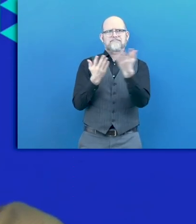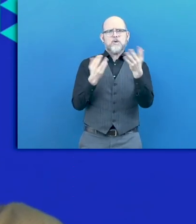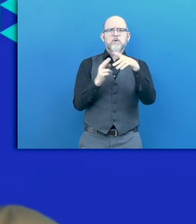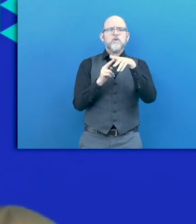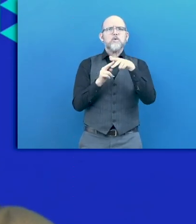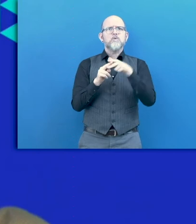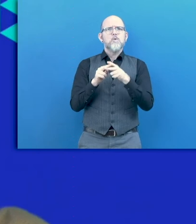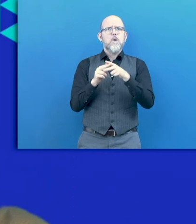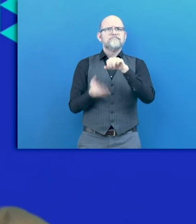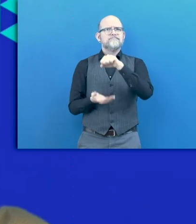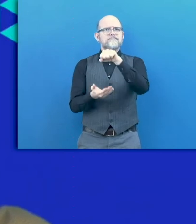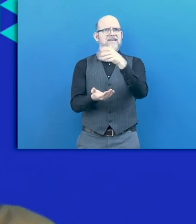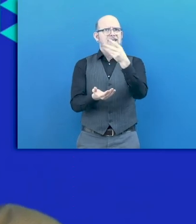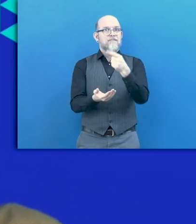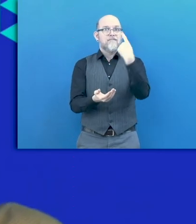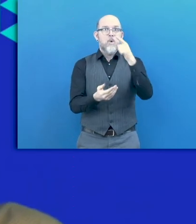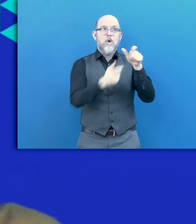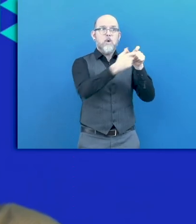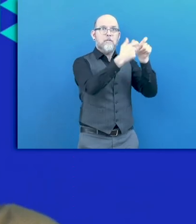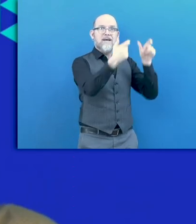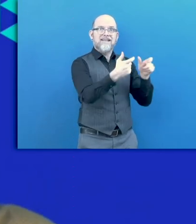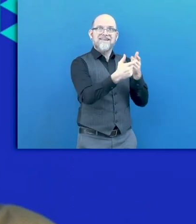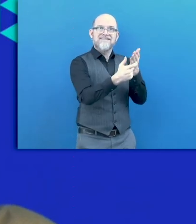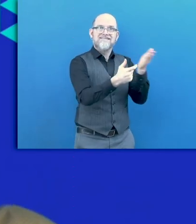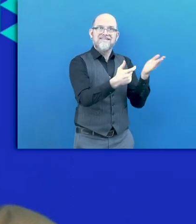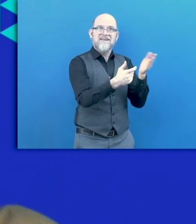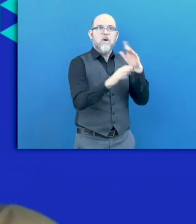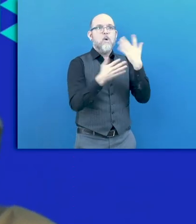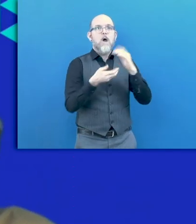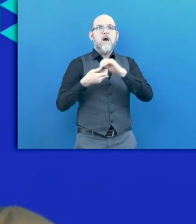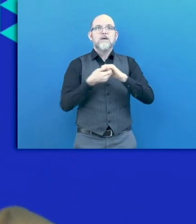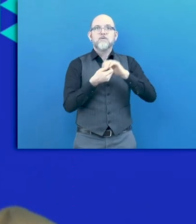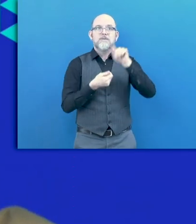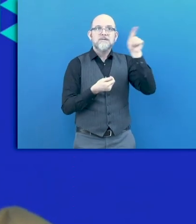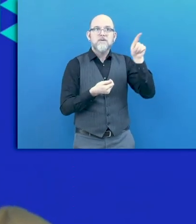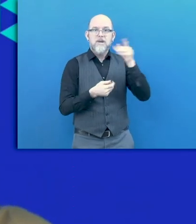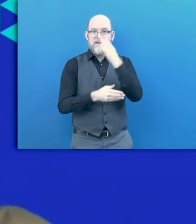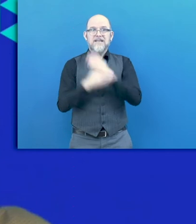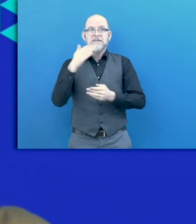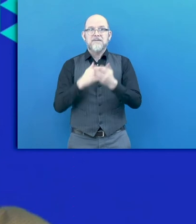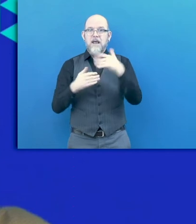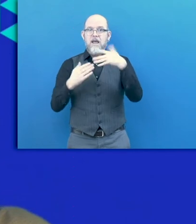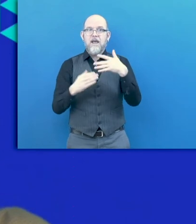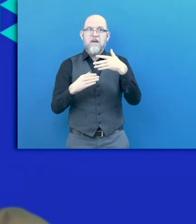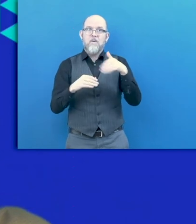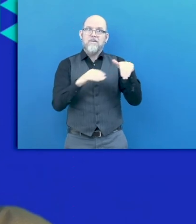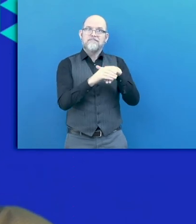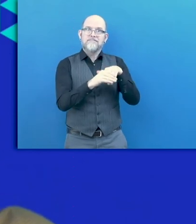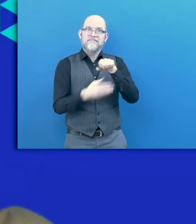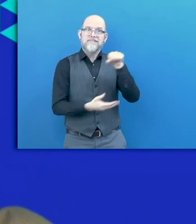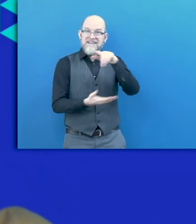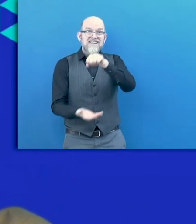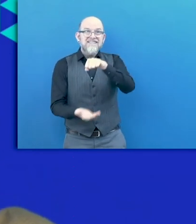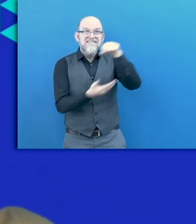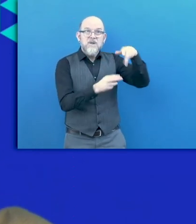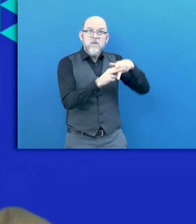organizations who want to promote the employment of persons with disabilities. We also saw, we also see, very importantly, from an ILOGBD